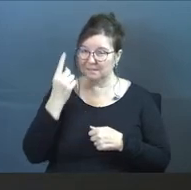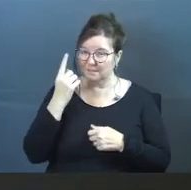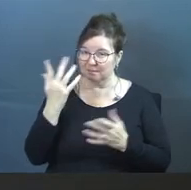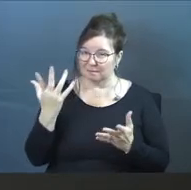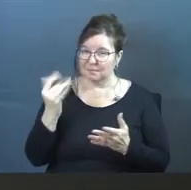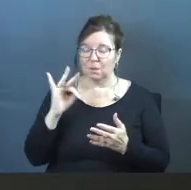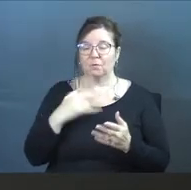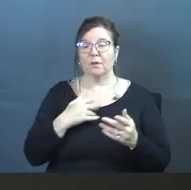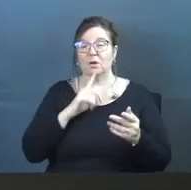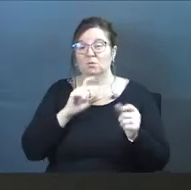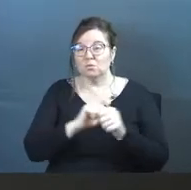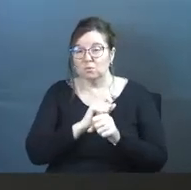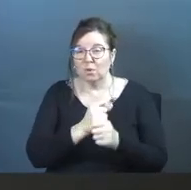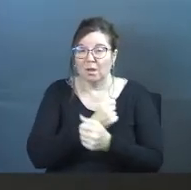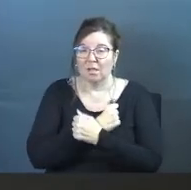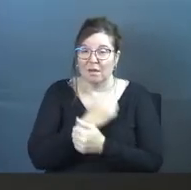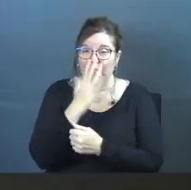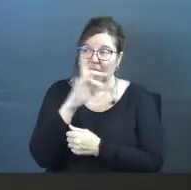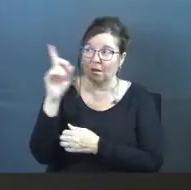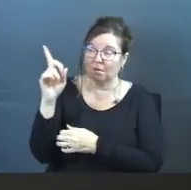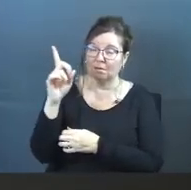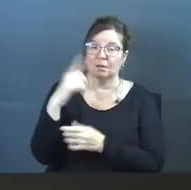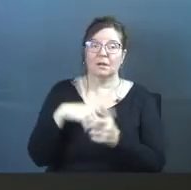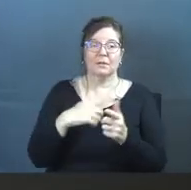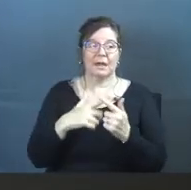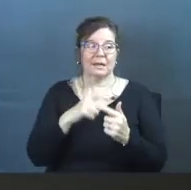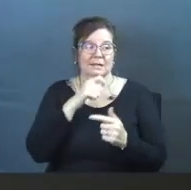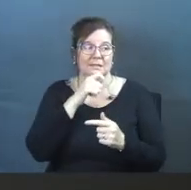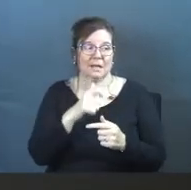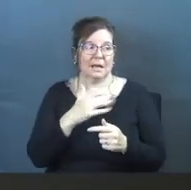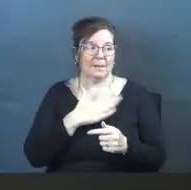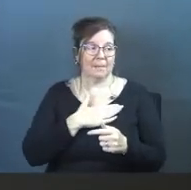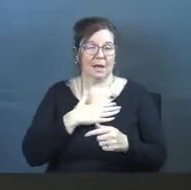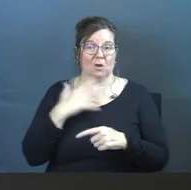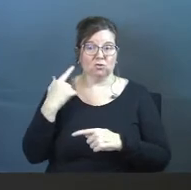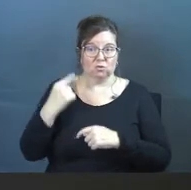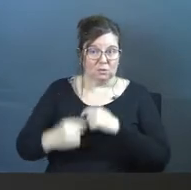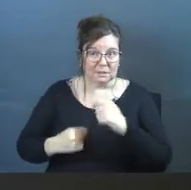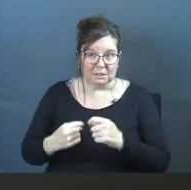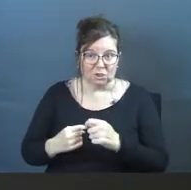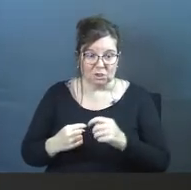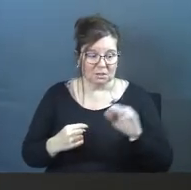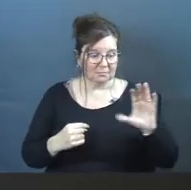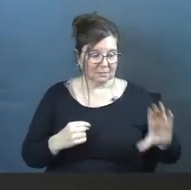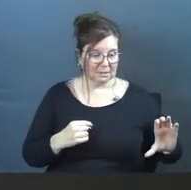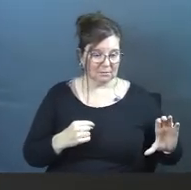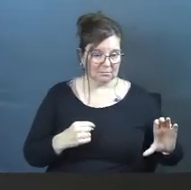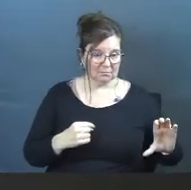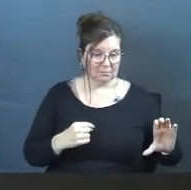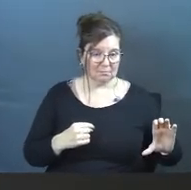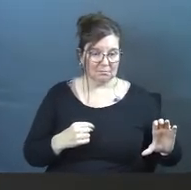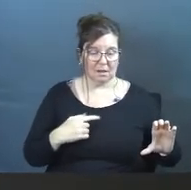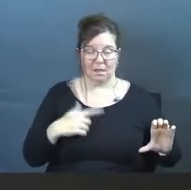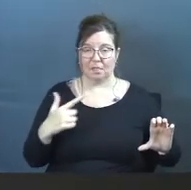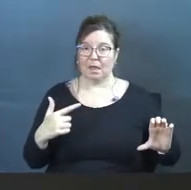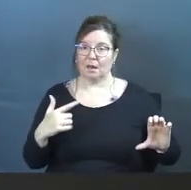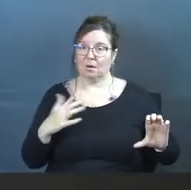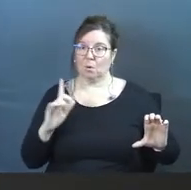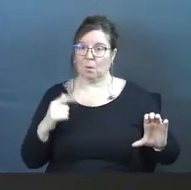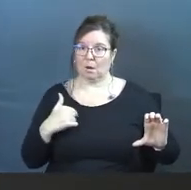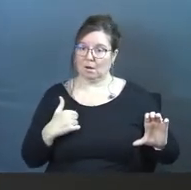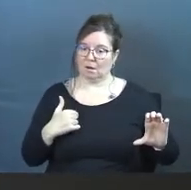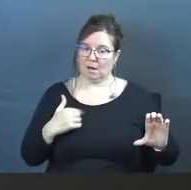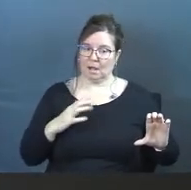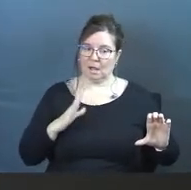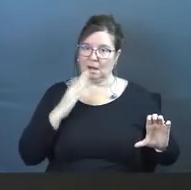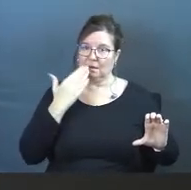sense? So if I truly love God, then it's not my traditions over here, and then where I,